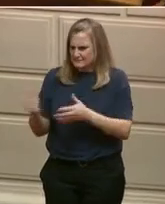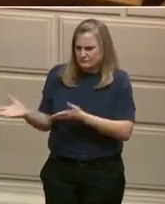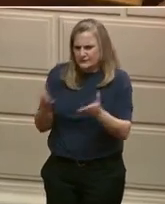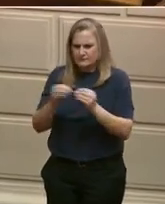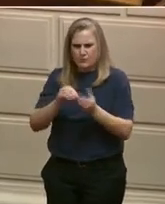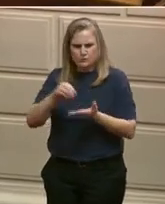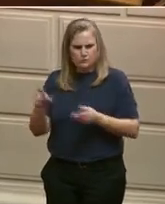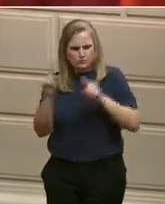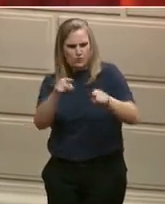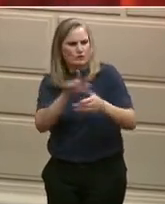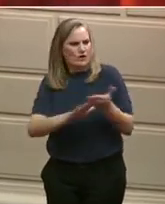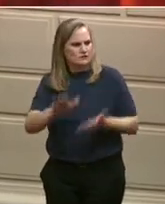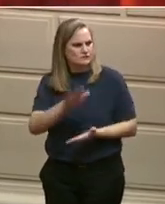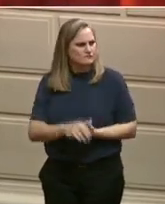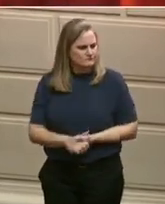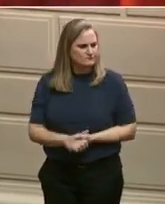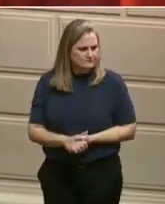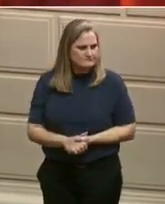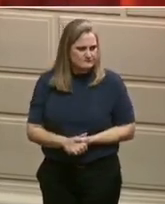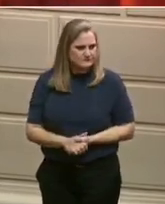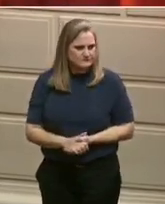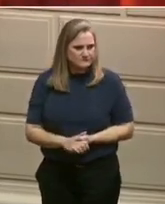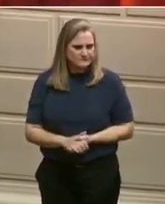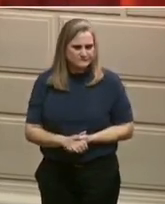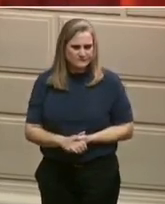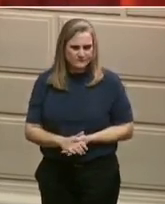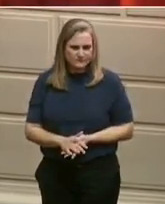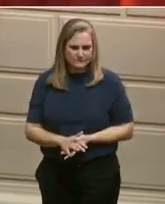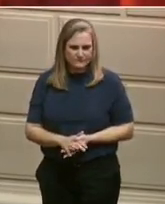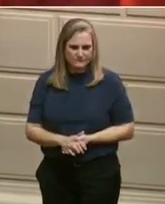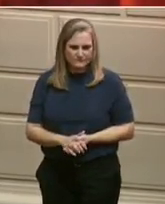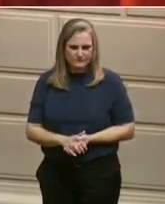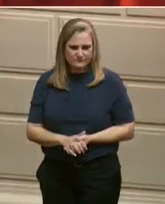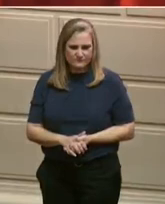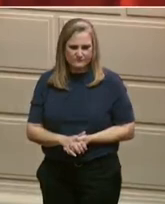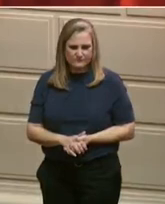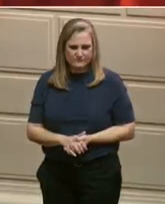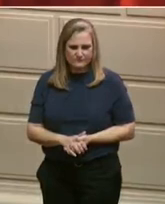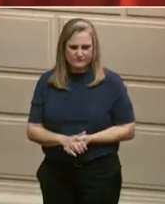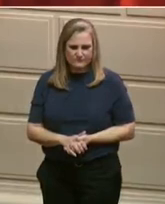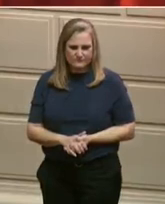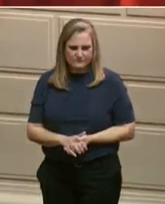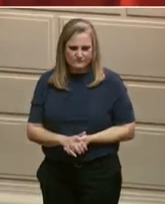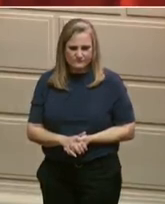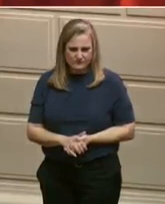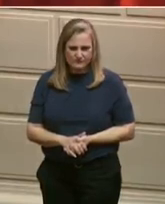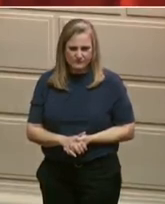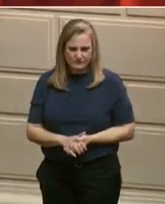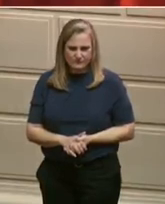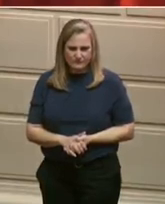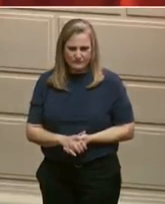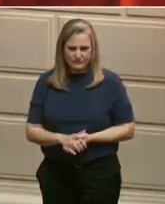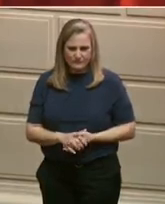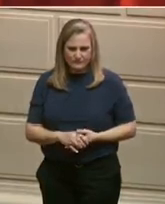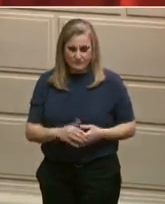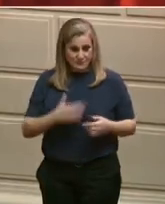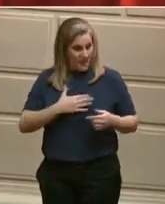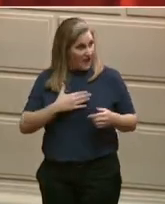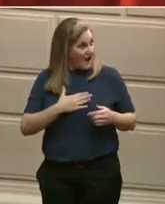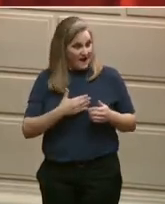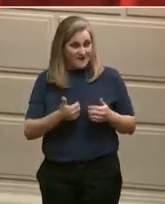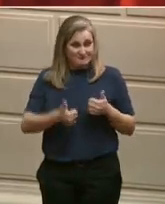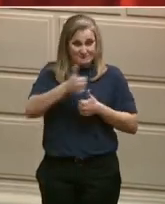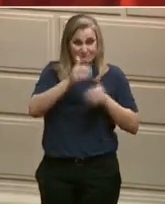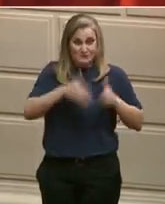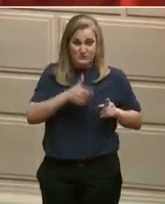And Jeremy Ciappetta, our new senior advisor on education with my office, who has firsthand experience